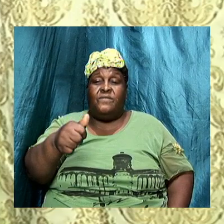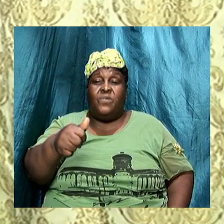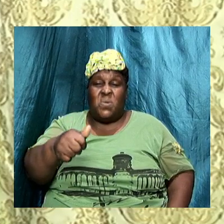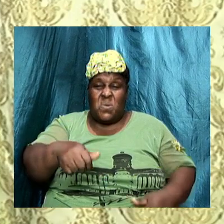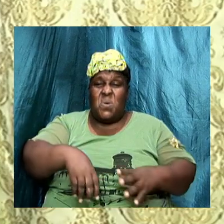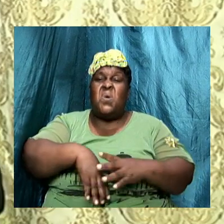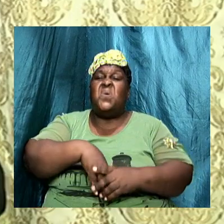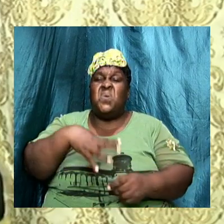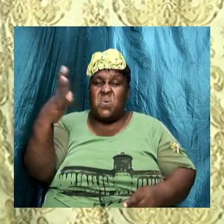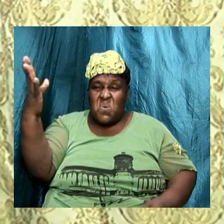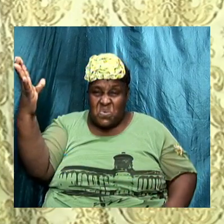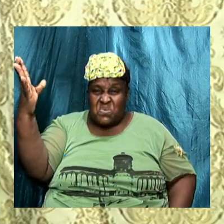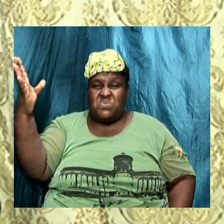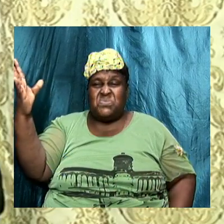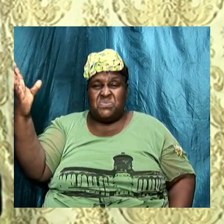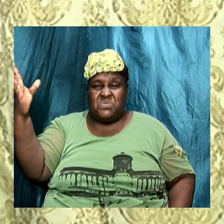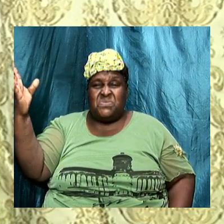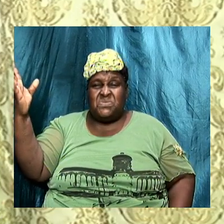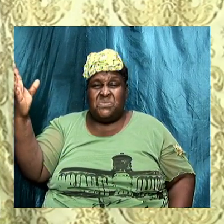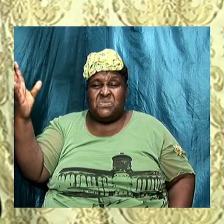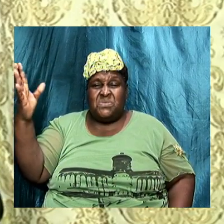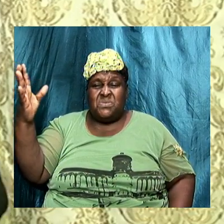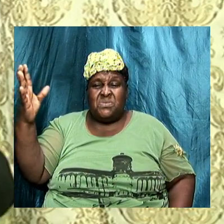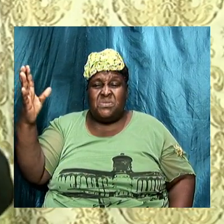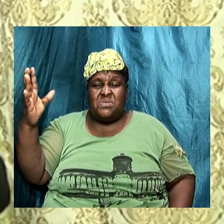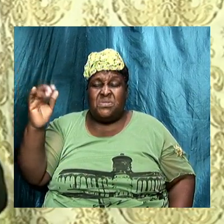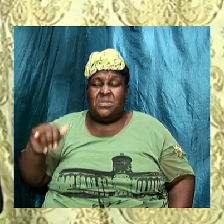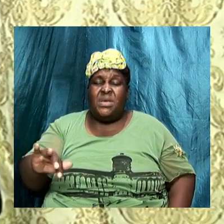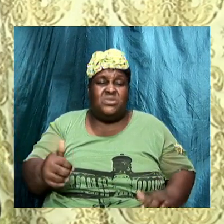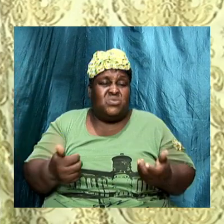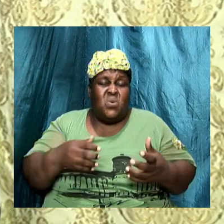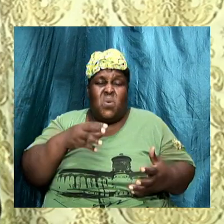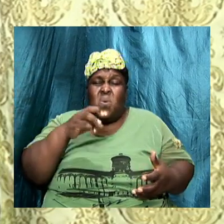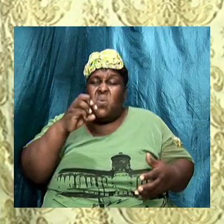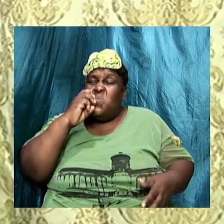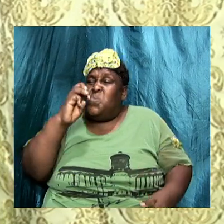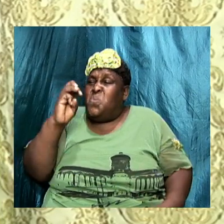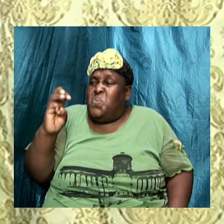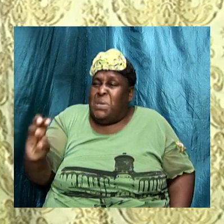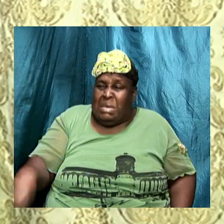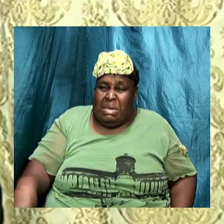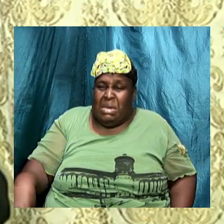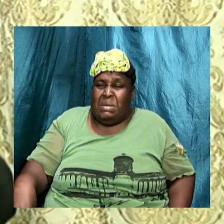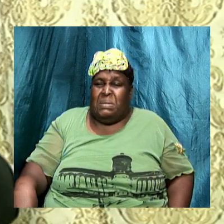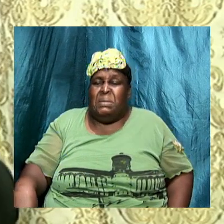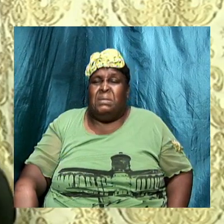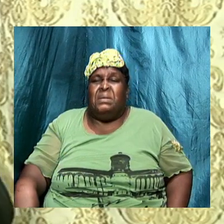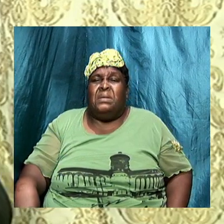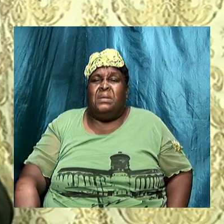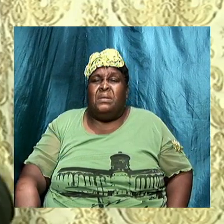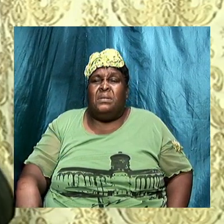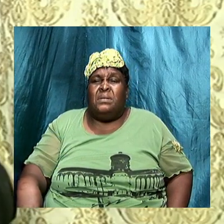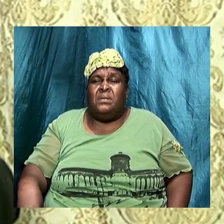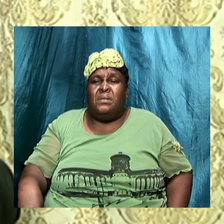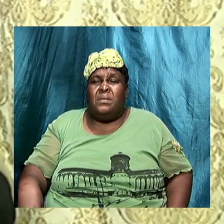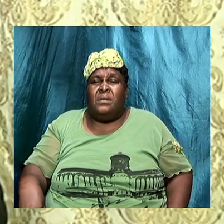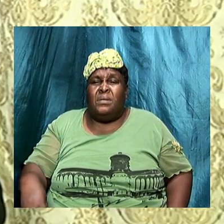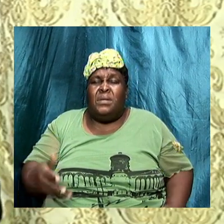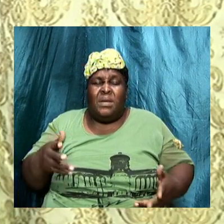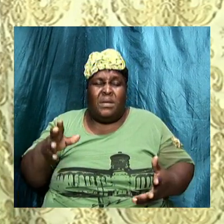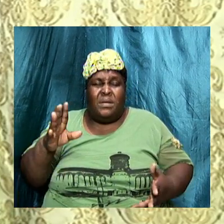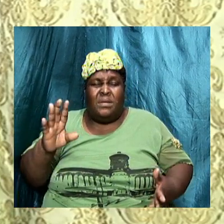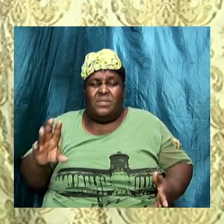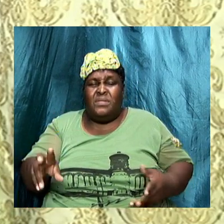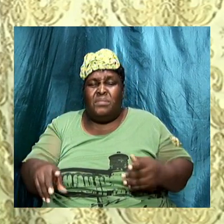conniving and wicked the spirit is that is preaching to people today and telling them that the